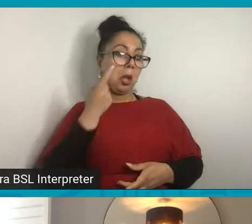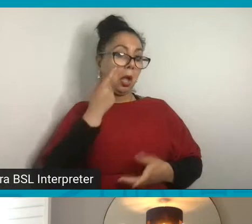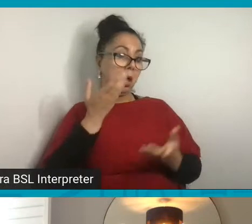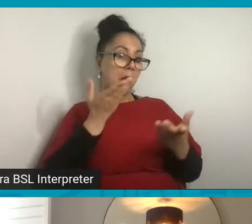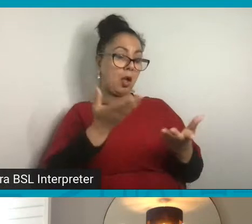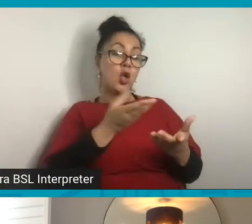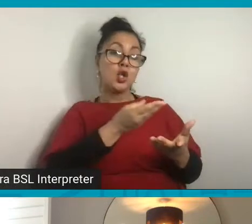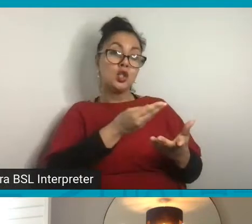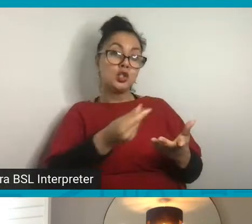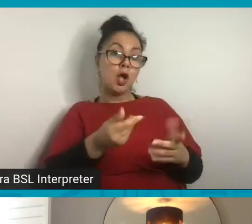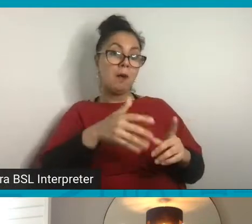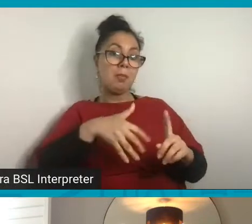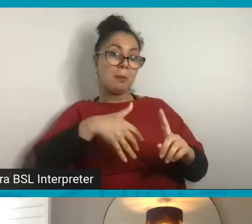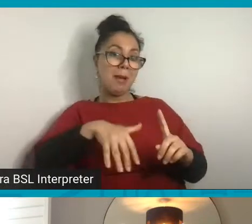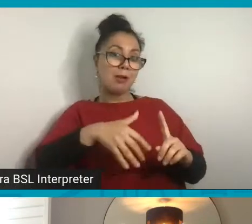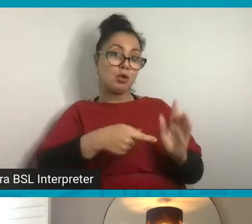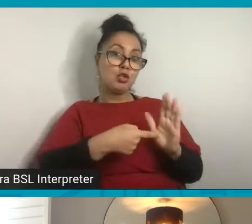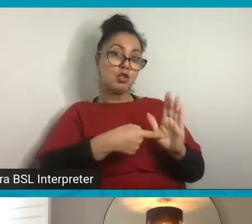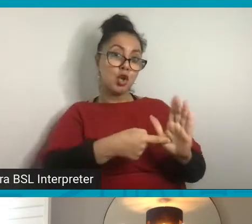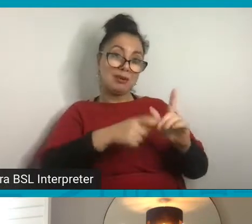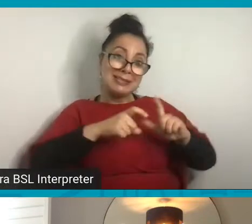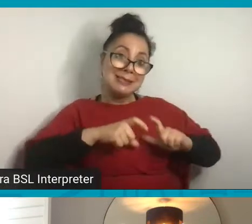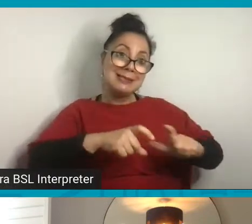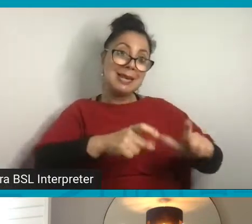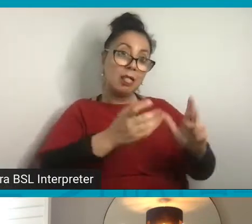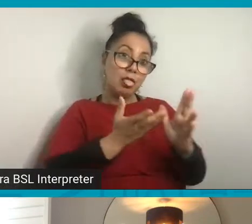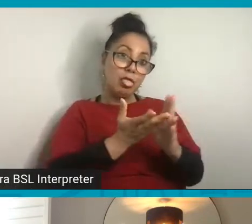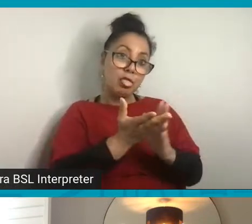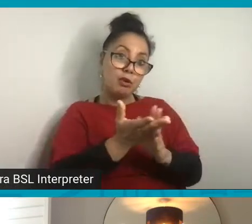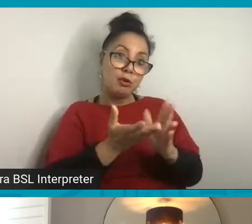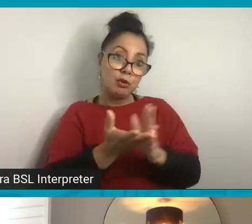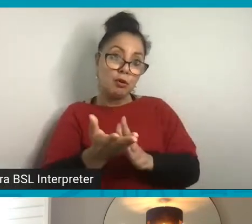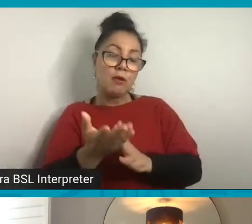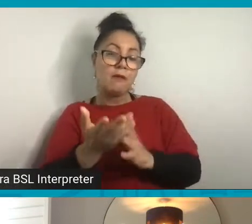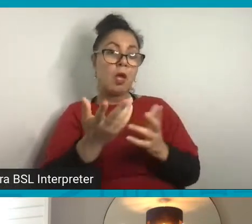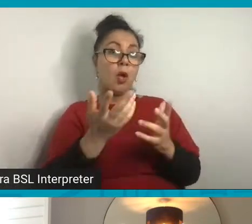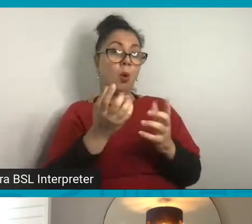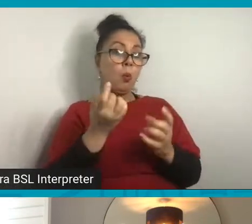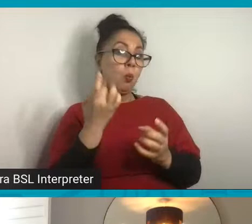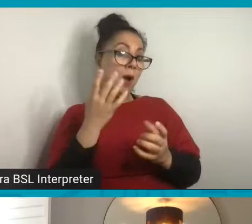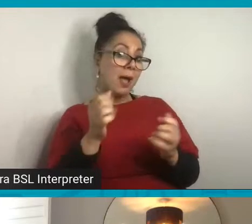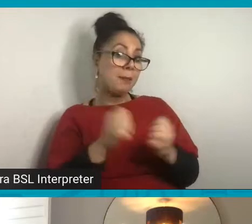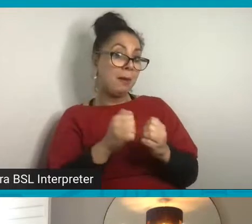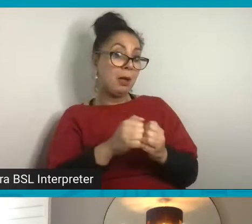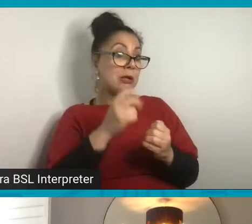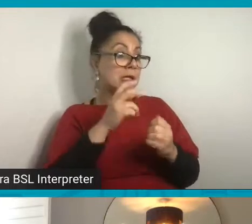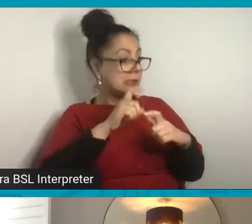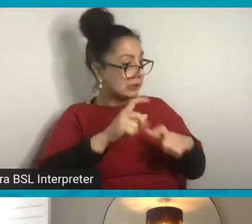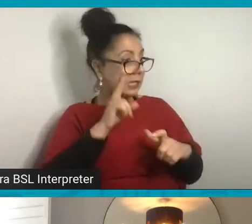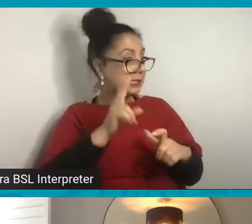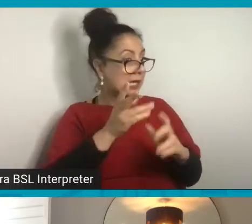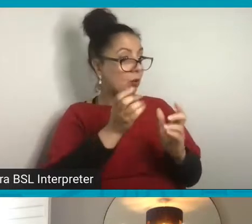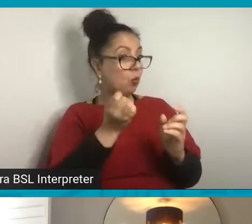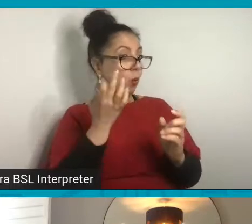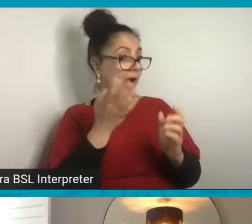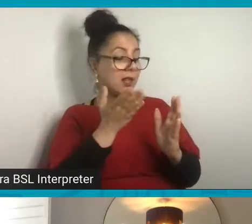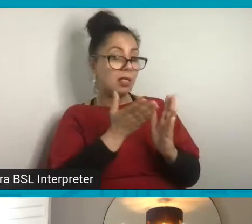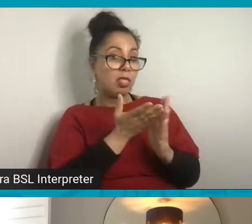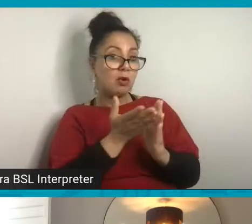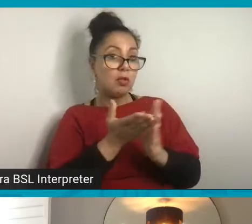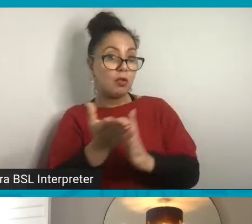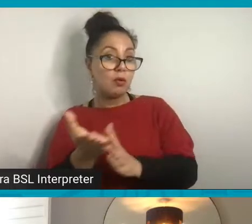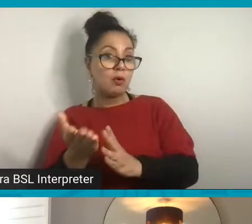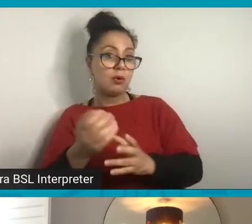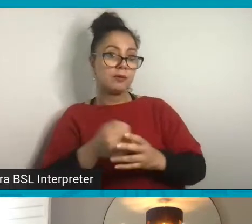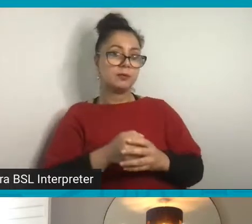showing. So if your paper is white, we'll still see parts of that coming through. It works